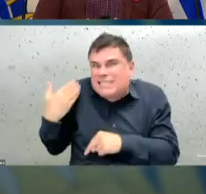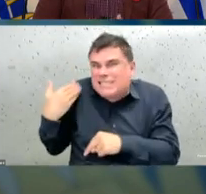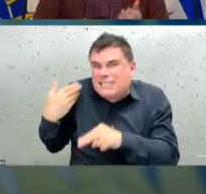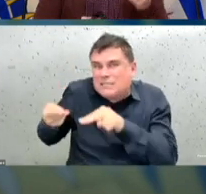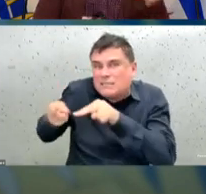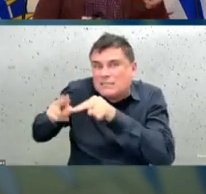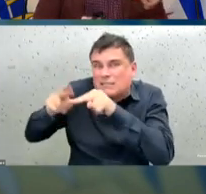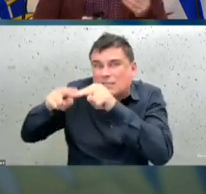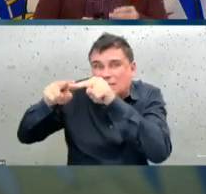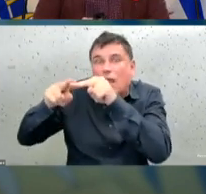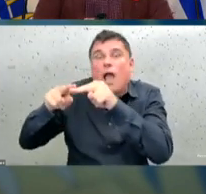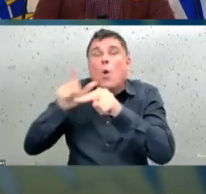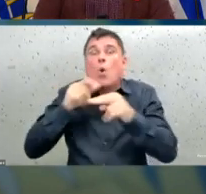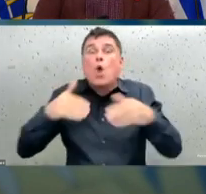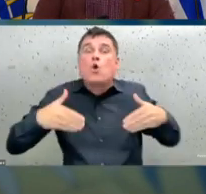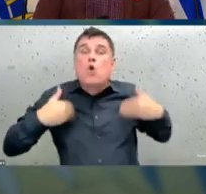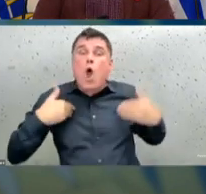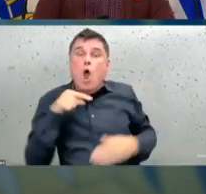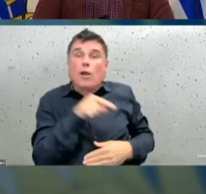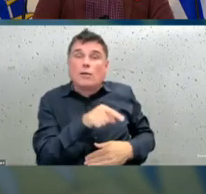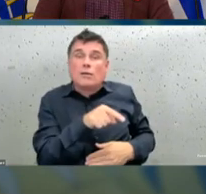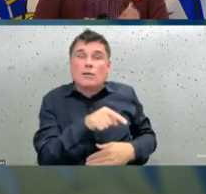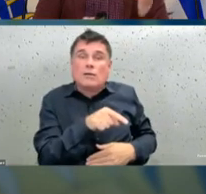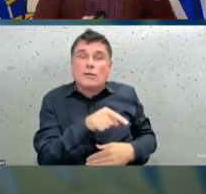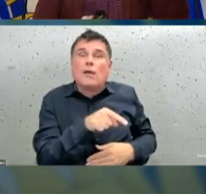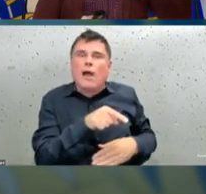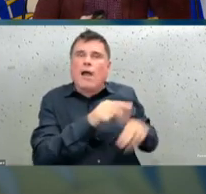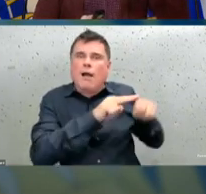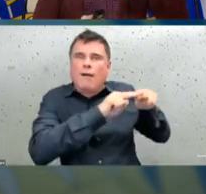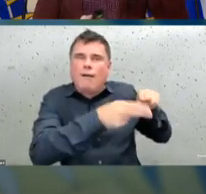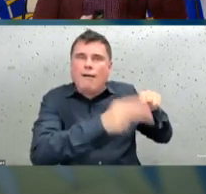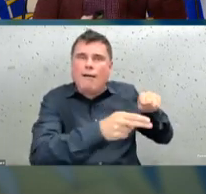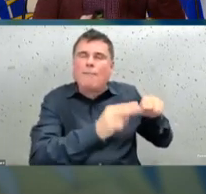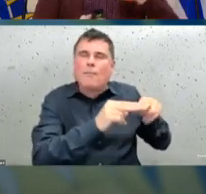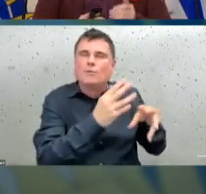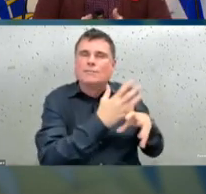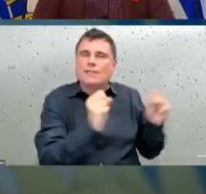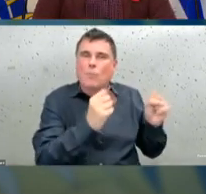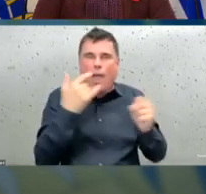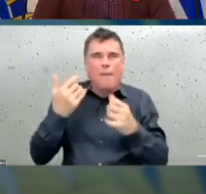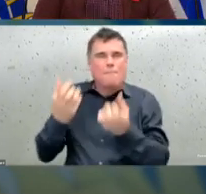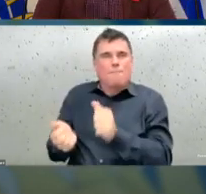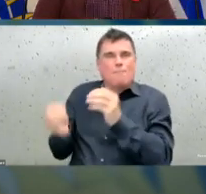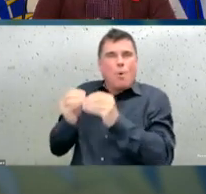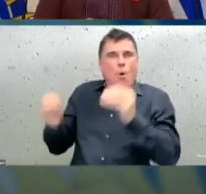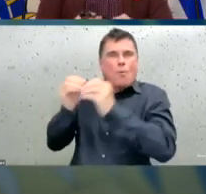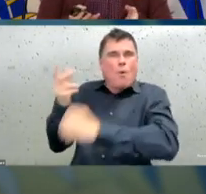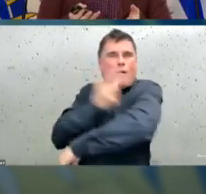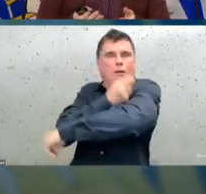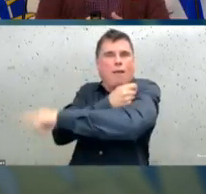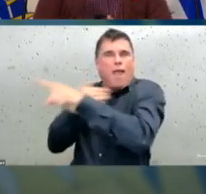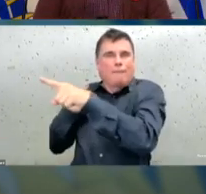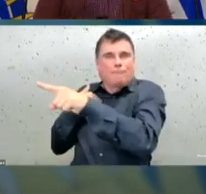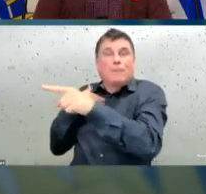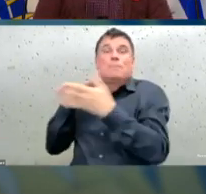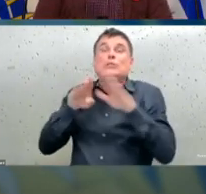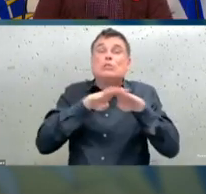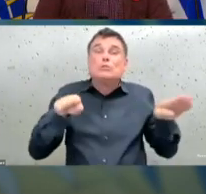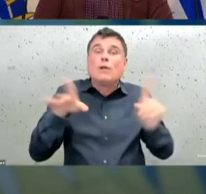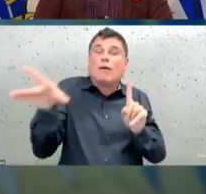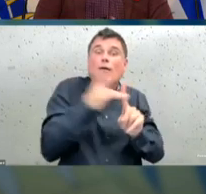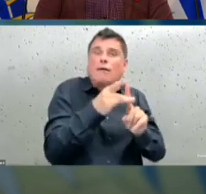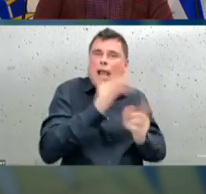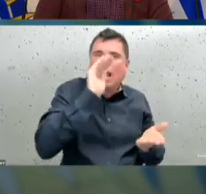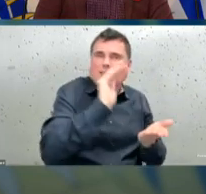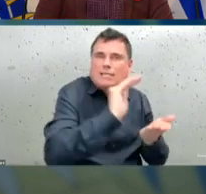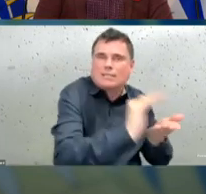who are vaccinated. As well, we're starting to see the corner turn in northern health as immunization rates go